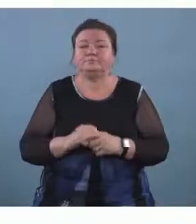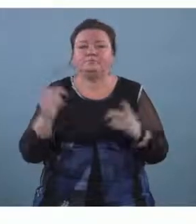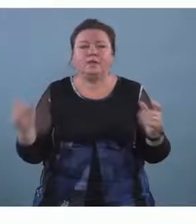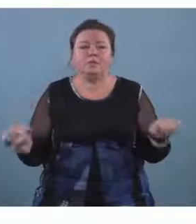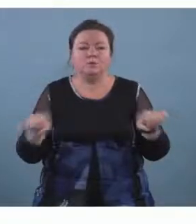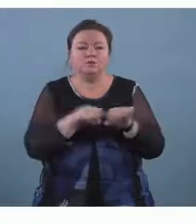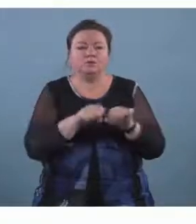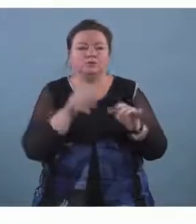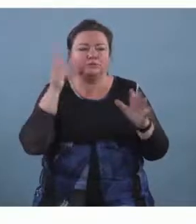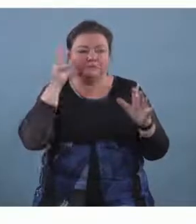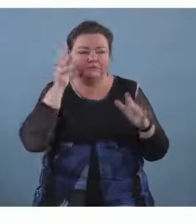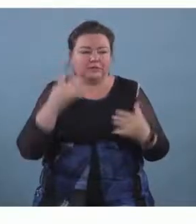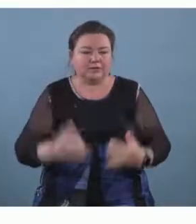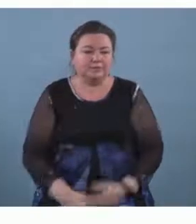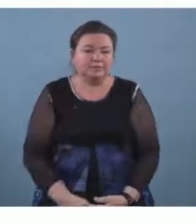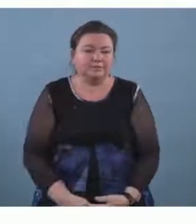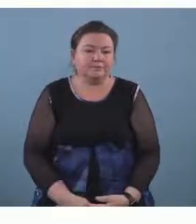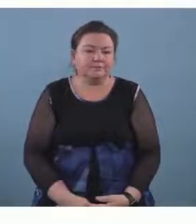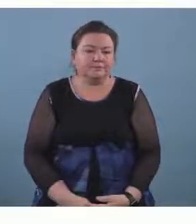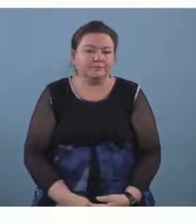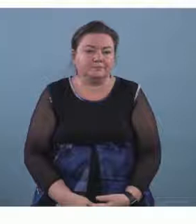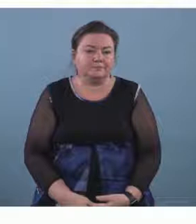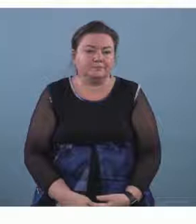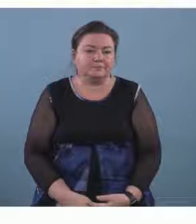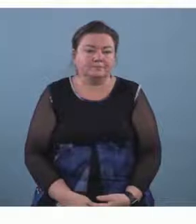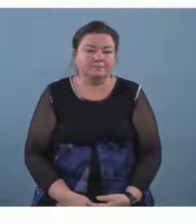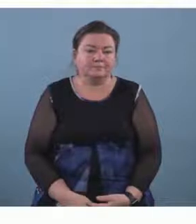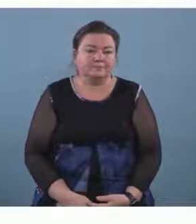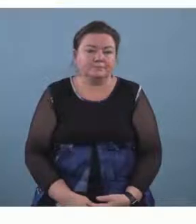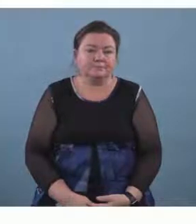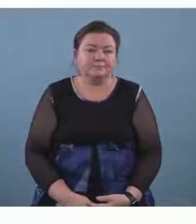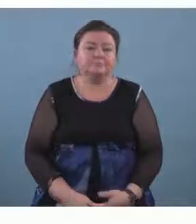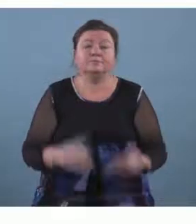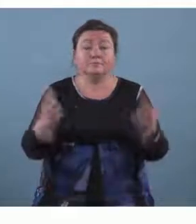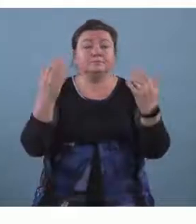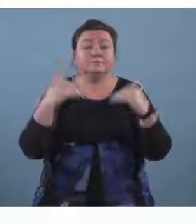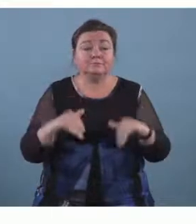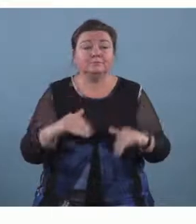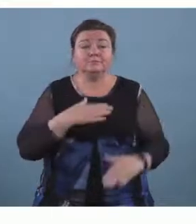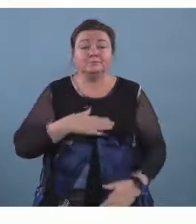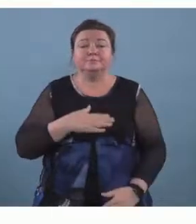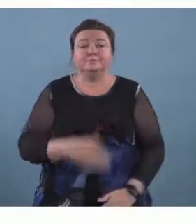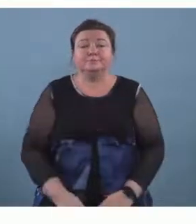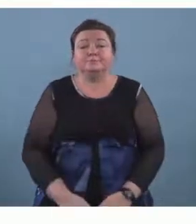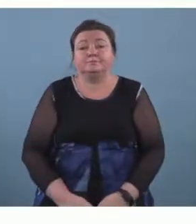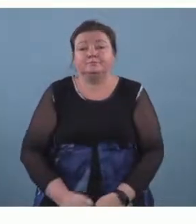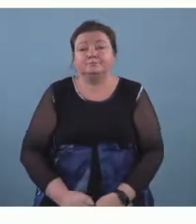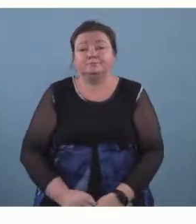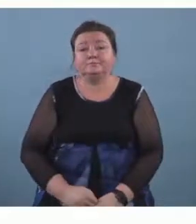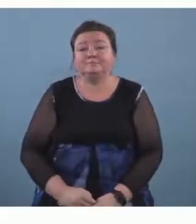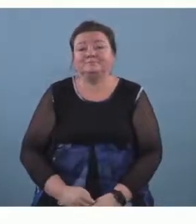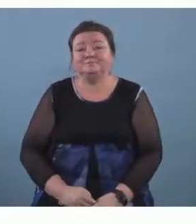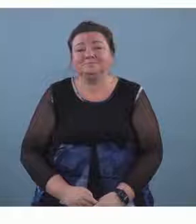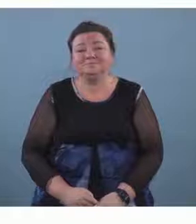i'm using my mobile phone so if we just go on to the next slide it will introduce the first app